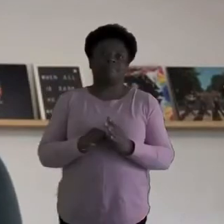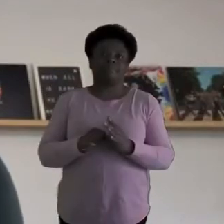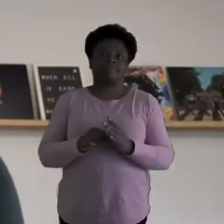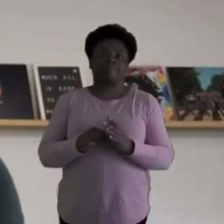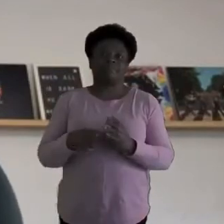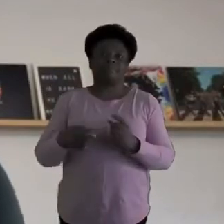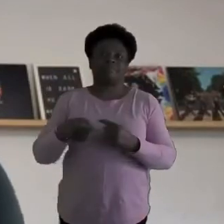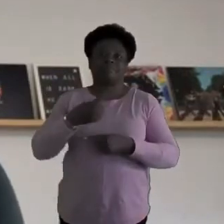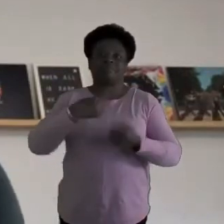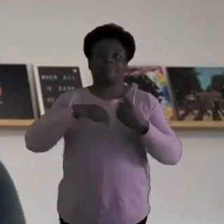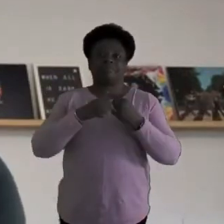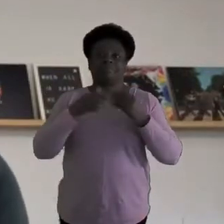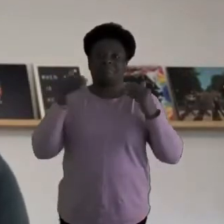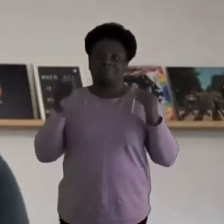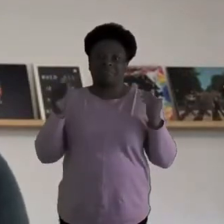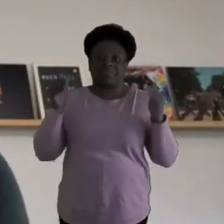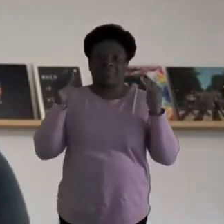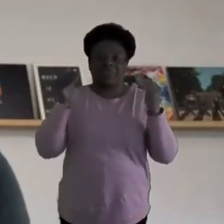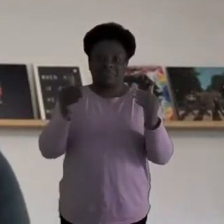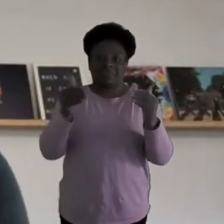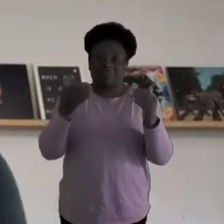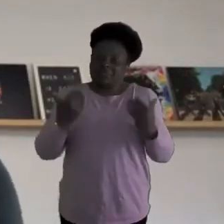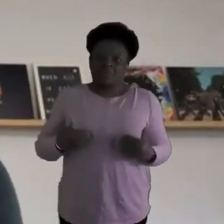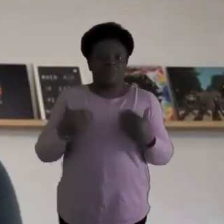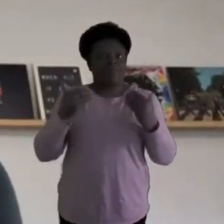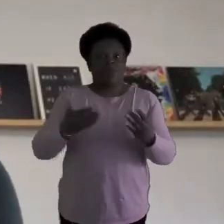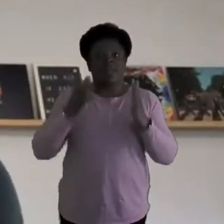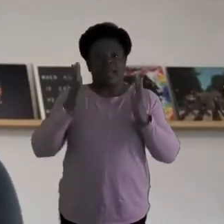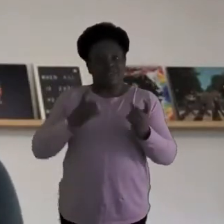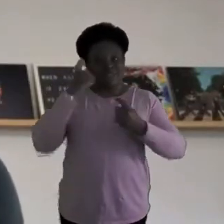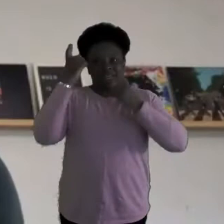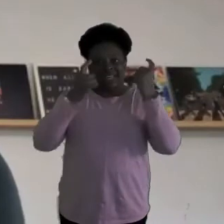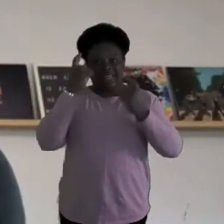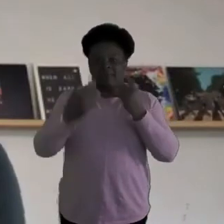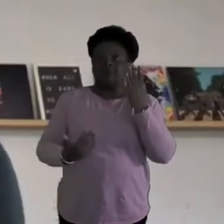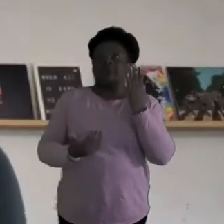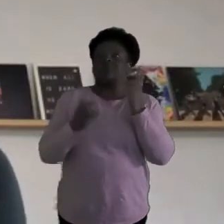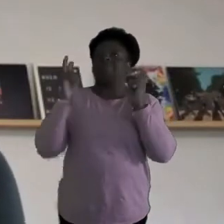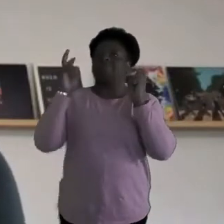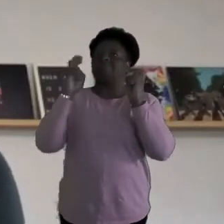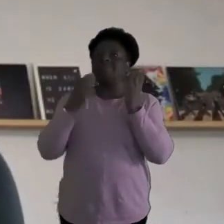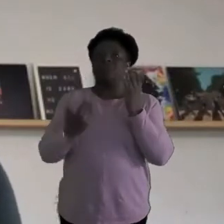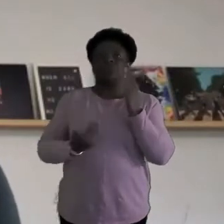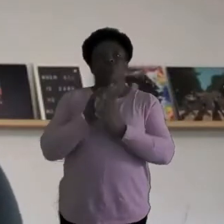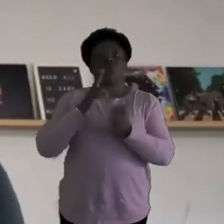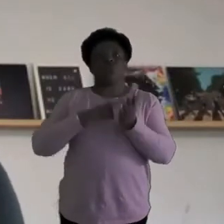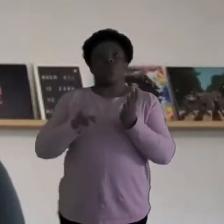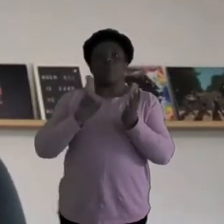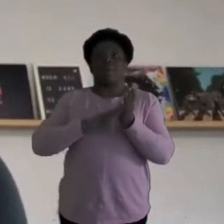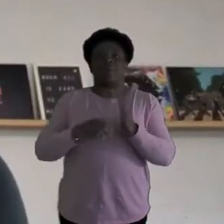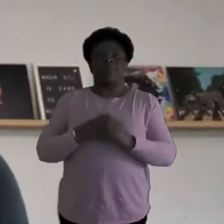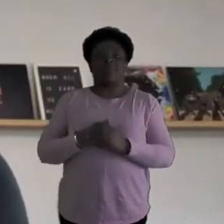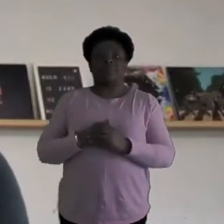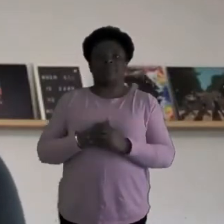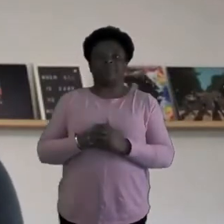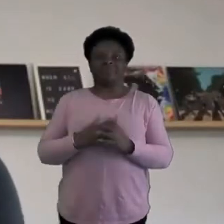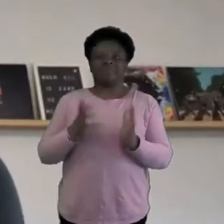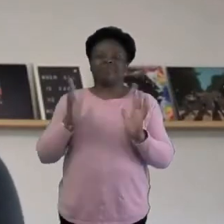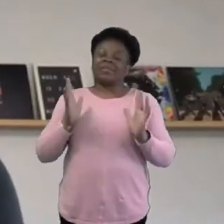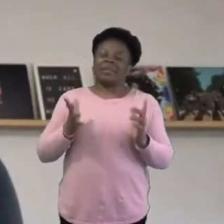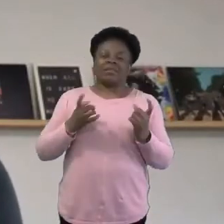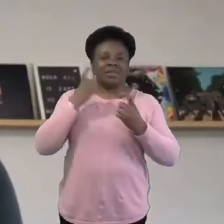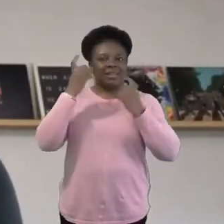settle into whatever new normal is coming, we must go easy on ourselves and easy on those we work with, that be children, families or